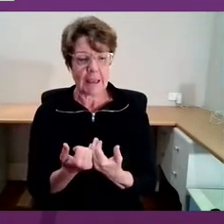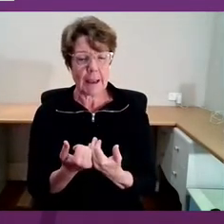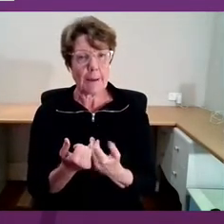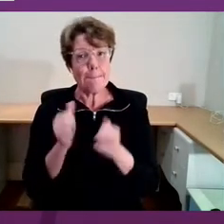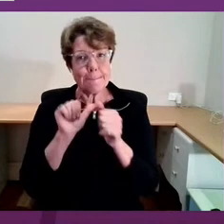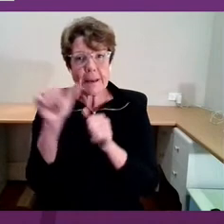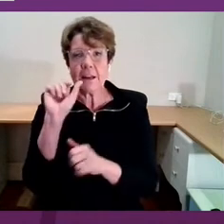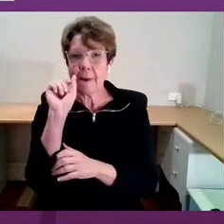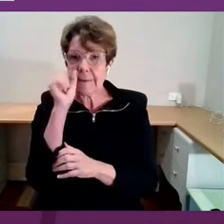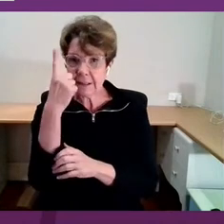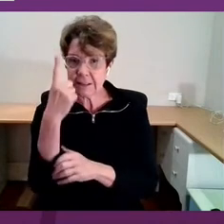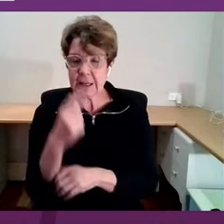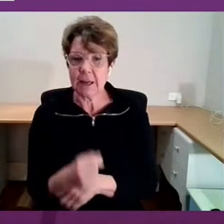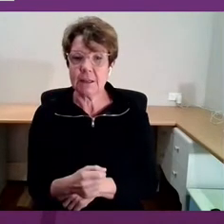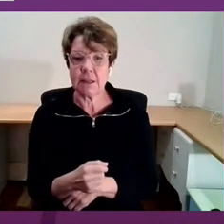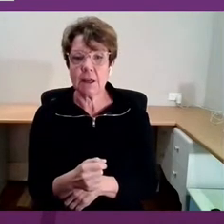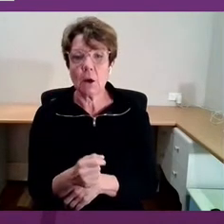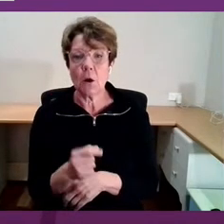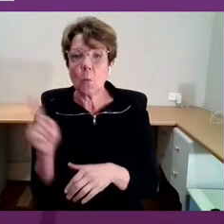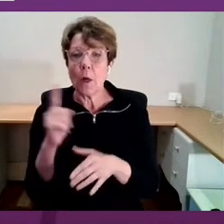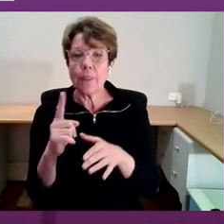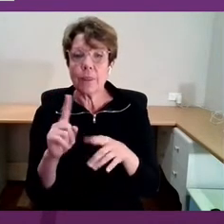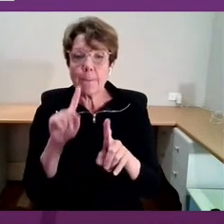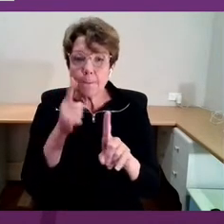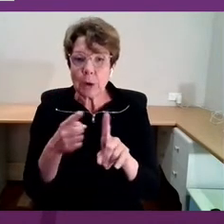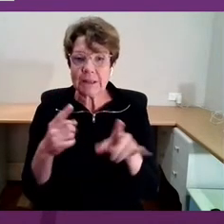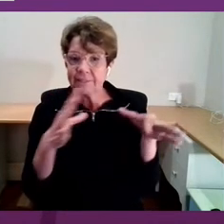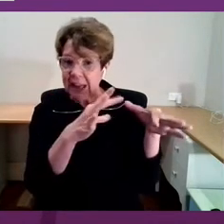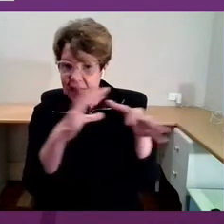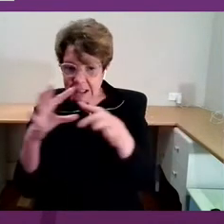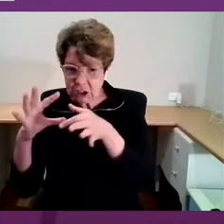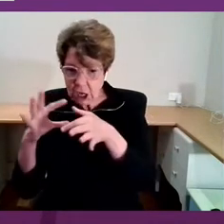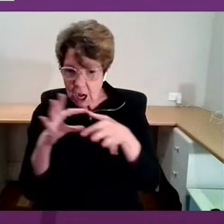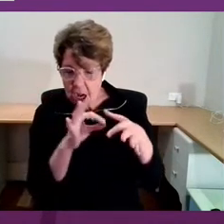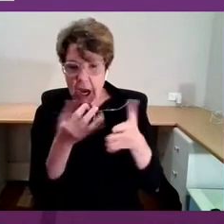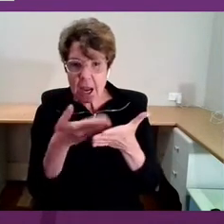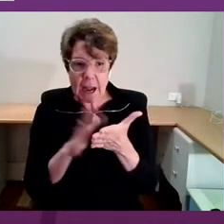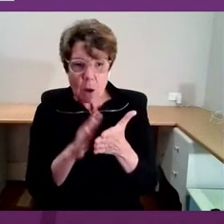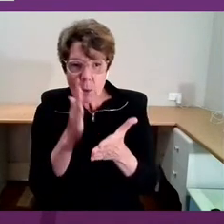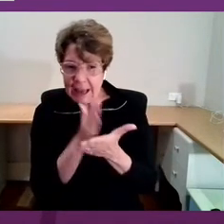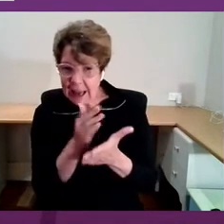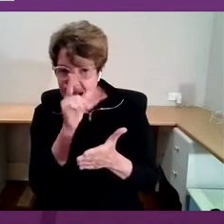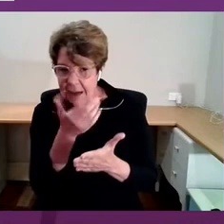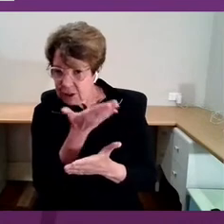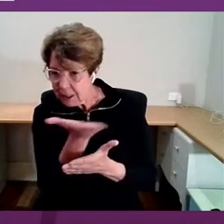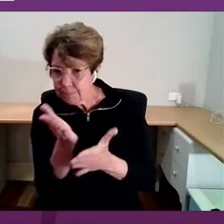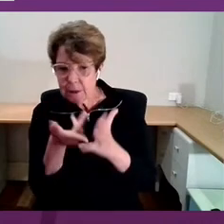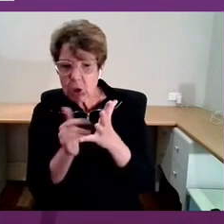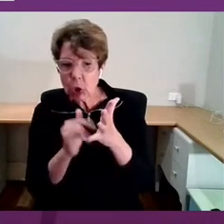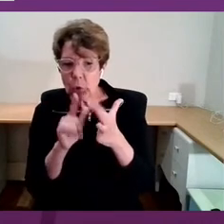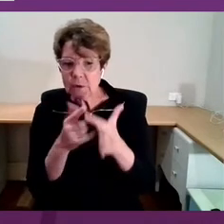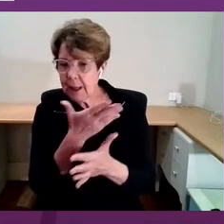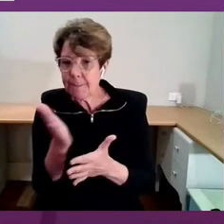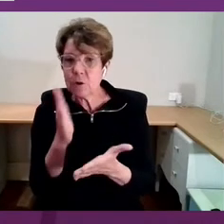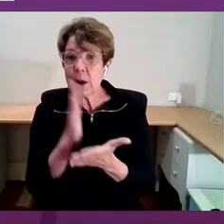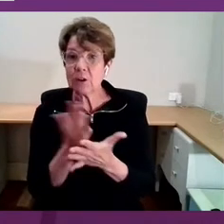what those points of connection are, and how we can then draw upon those to actually enrich not only ourselves, but in fact, our whole society, and